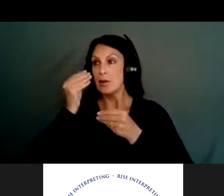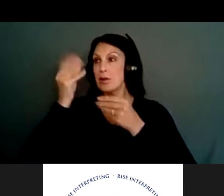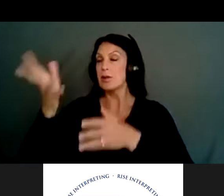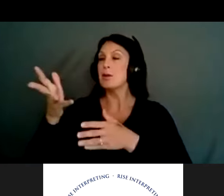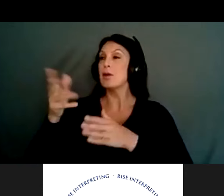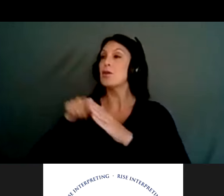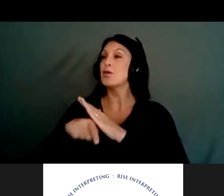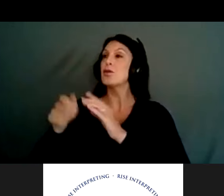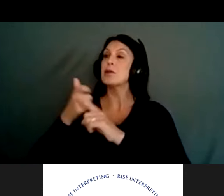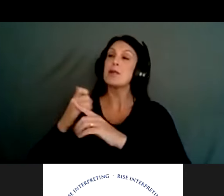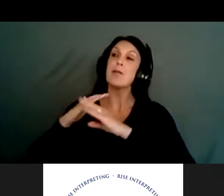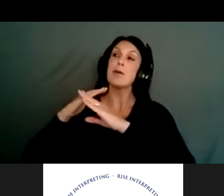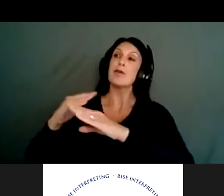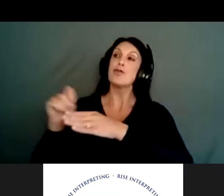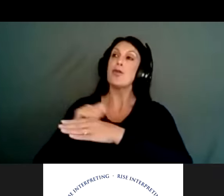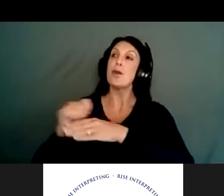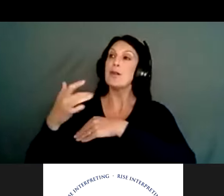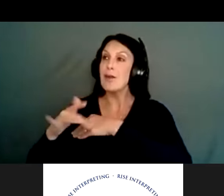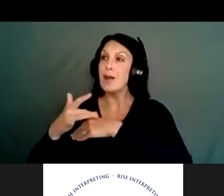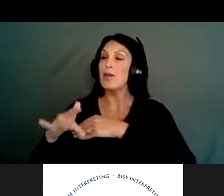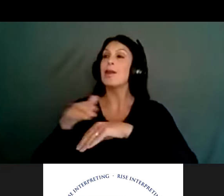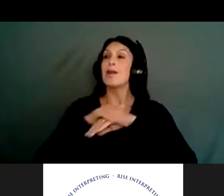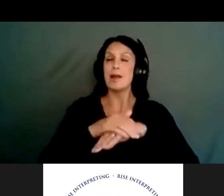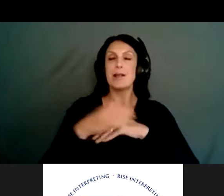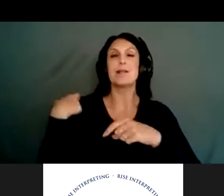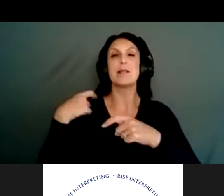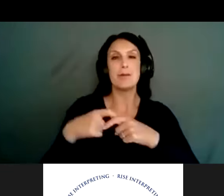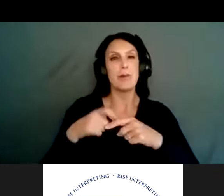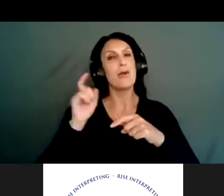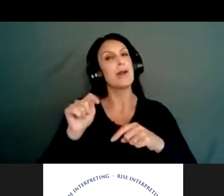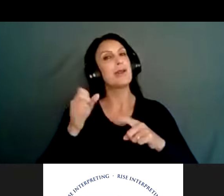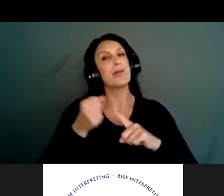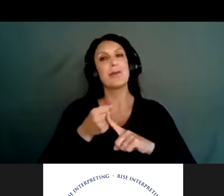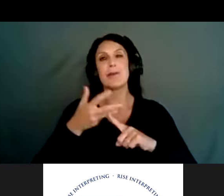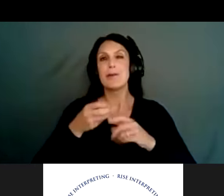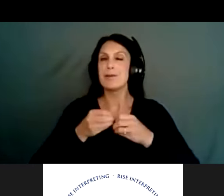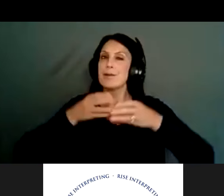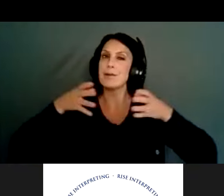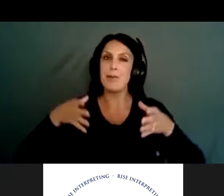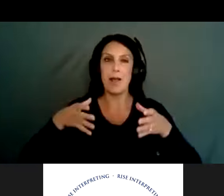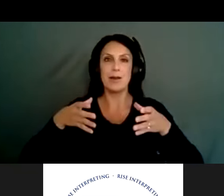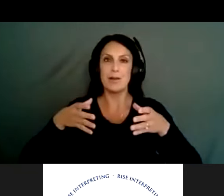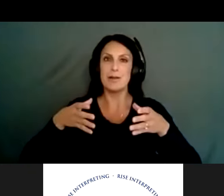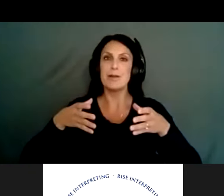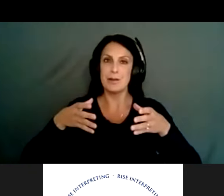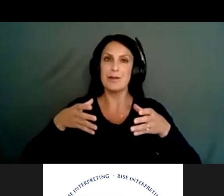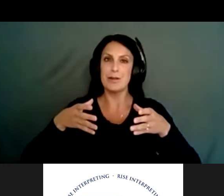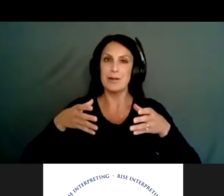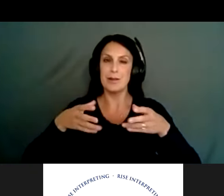prevention trainings are available, you know, English and Spanish, we definitely want to expand, um, past those two main, um, languages.